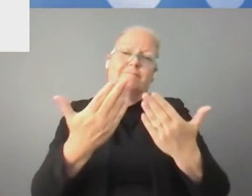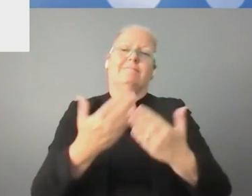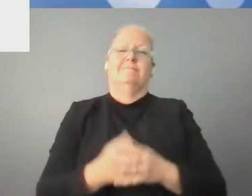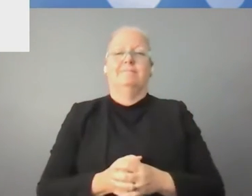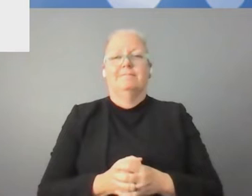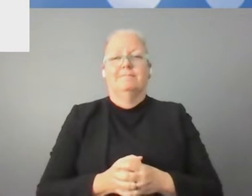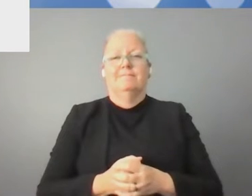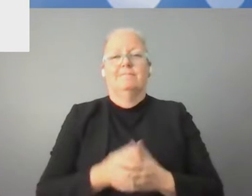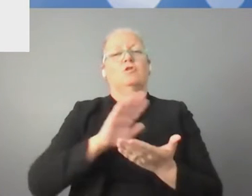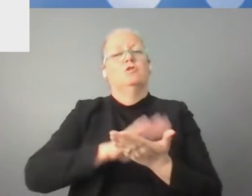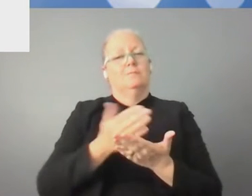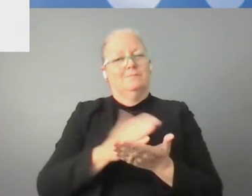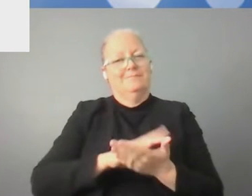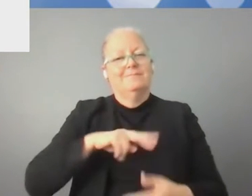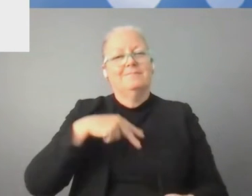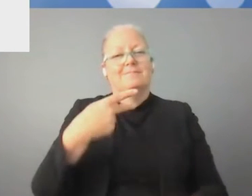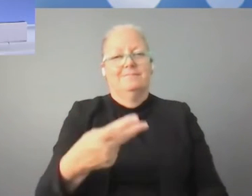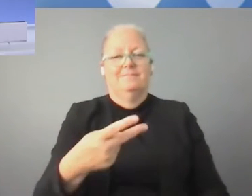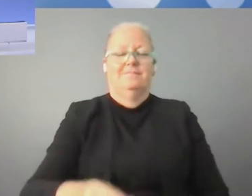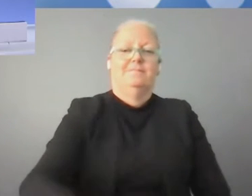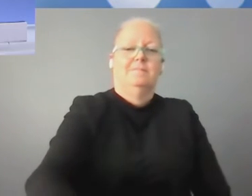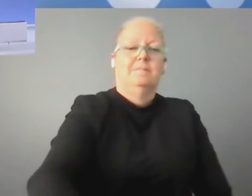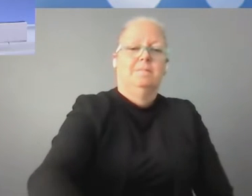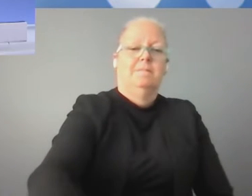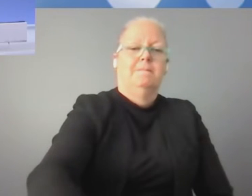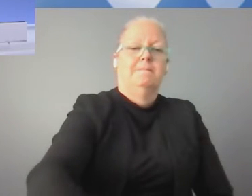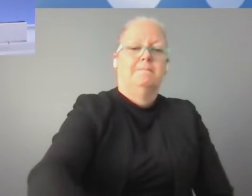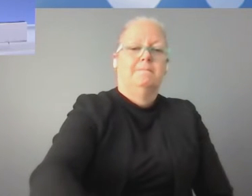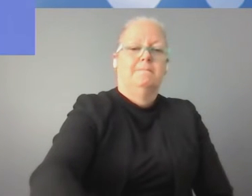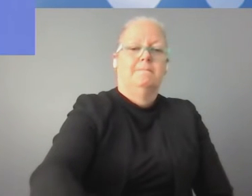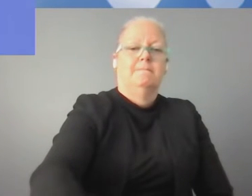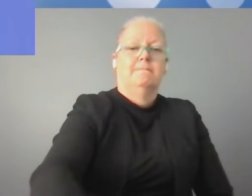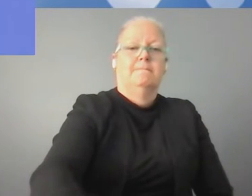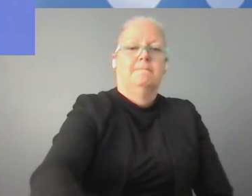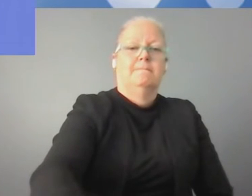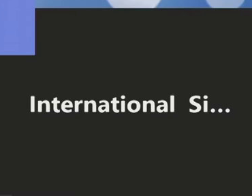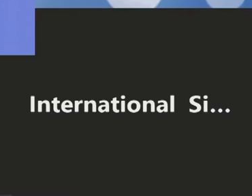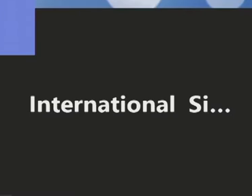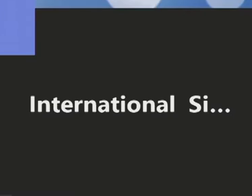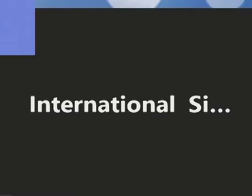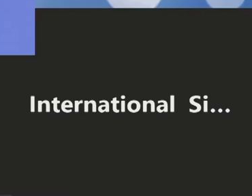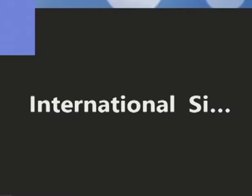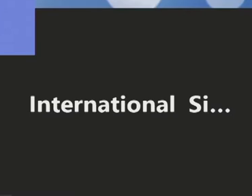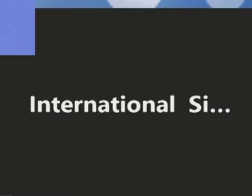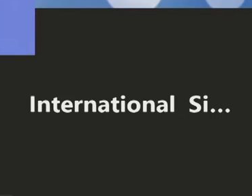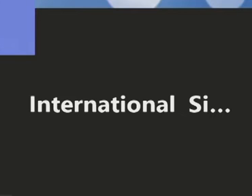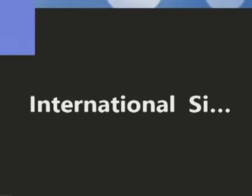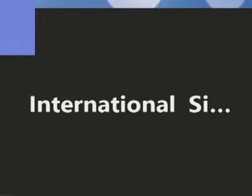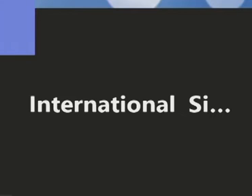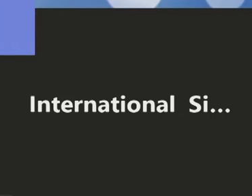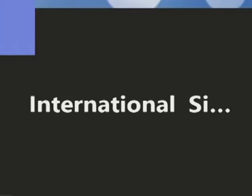Thank you, Deputy Prime Minister for a very interesting perspective. And indeed, Russia will be hosting in 2025 IGF.